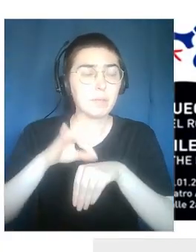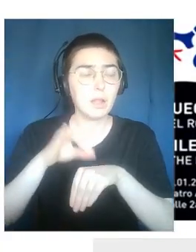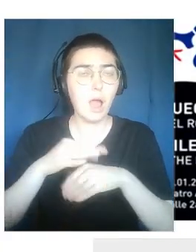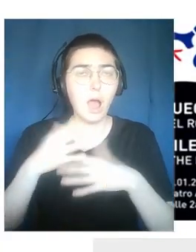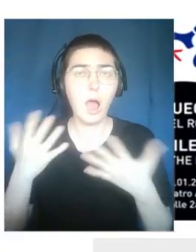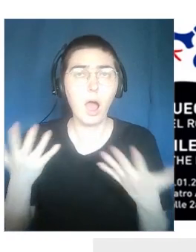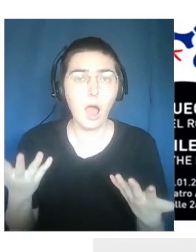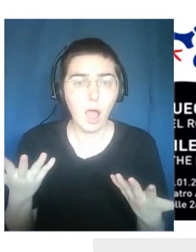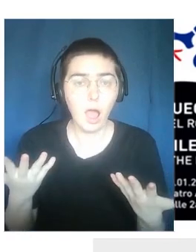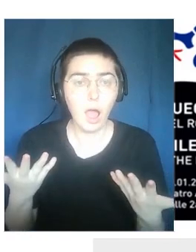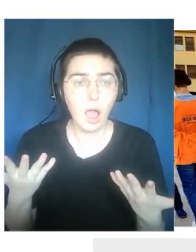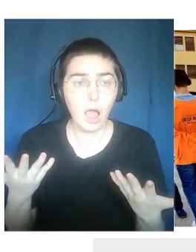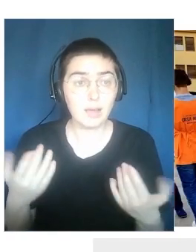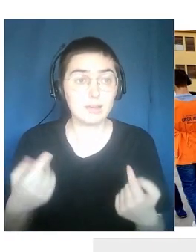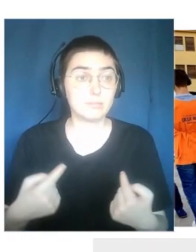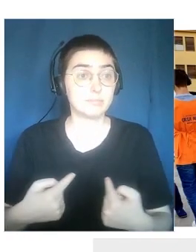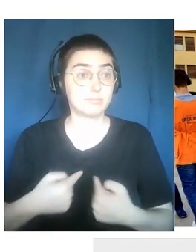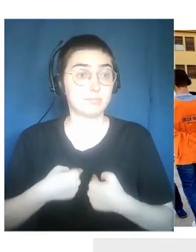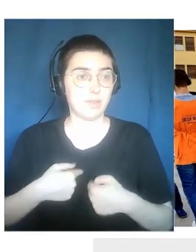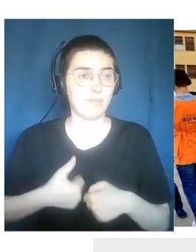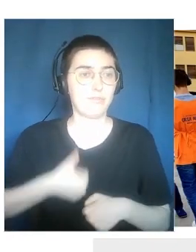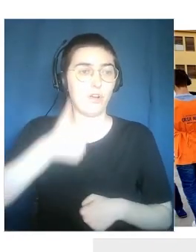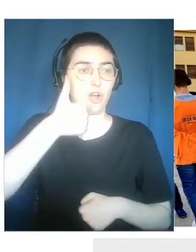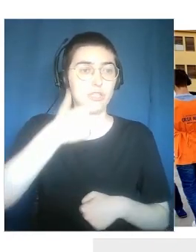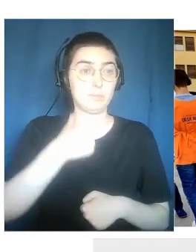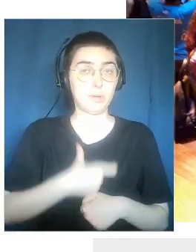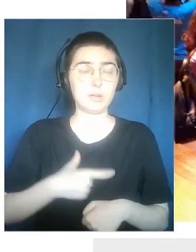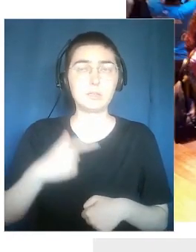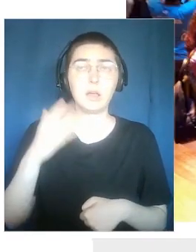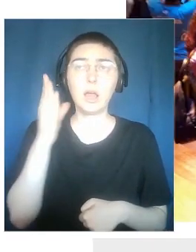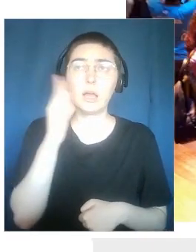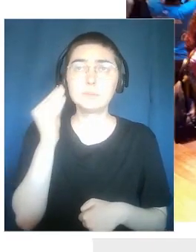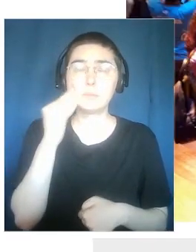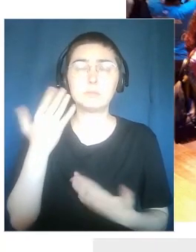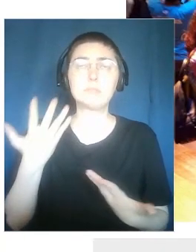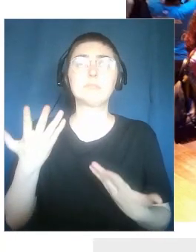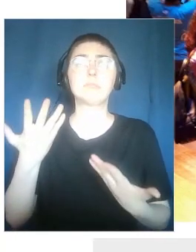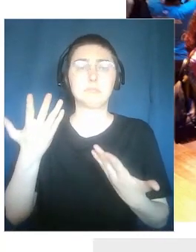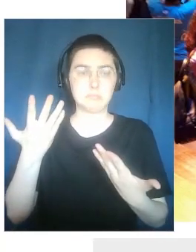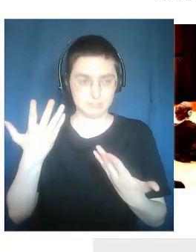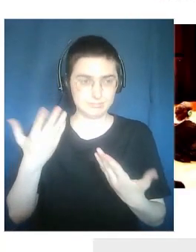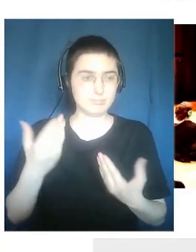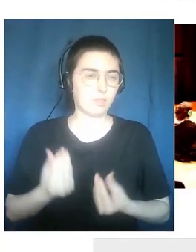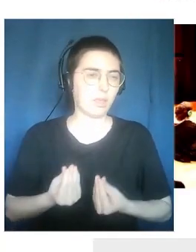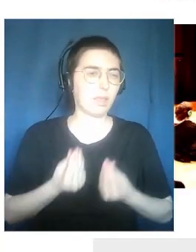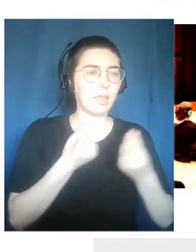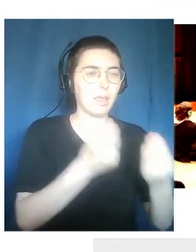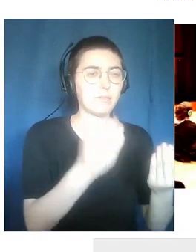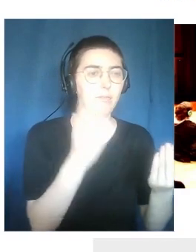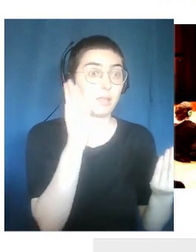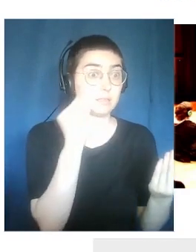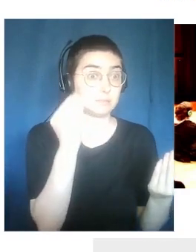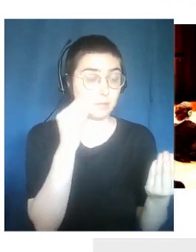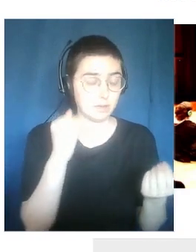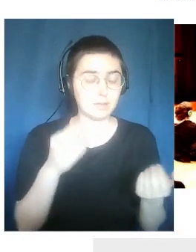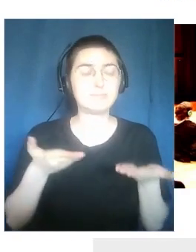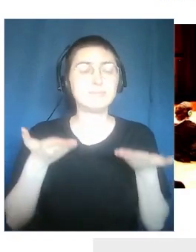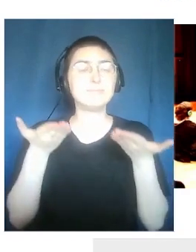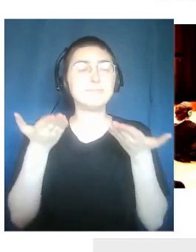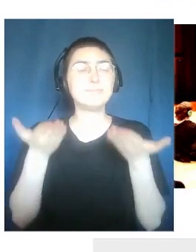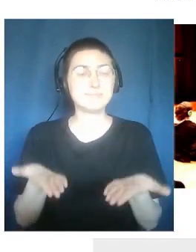experience, to the emotion that a play produces, but in this case you leave it in the first person.